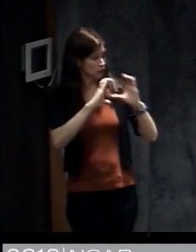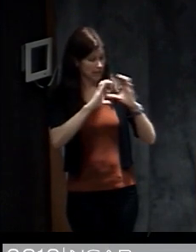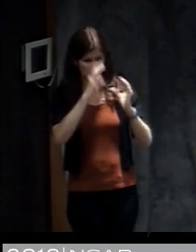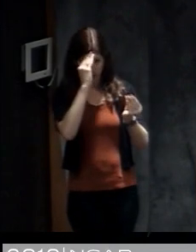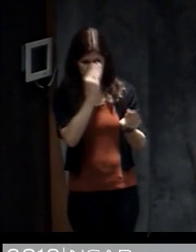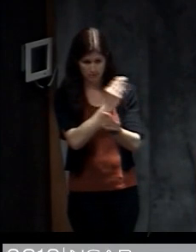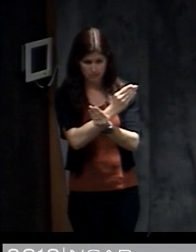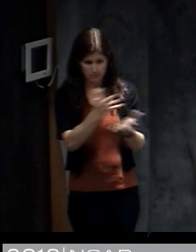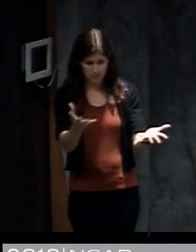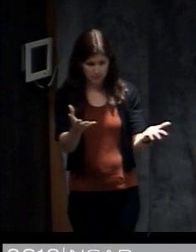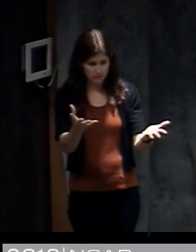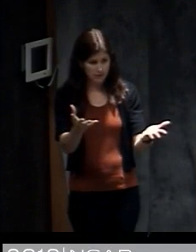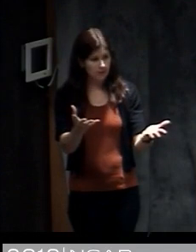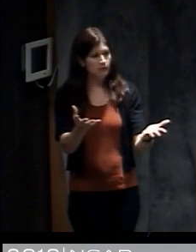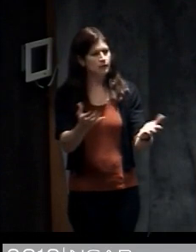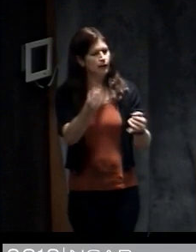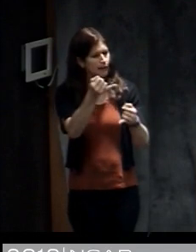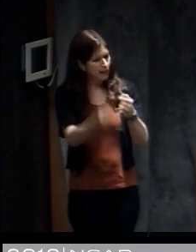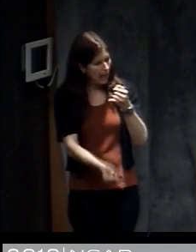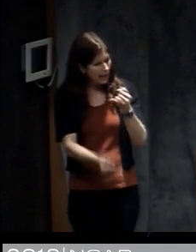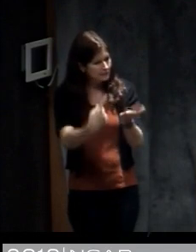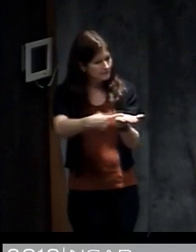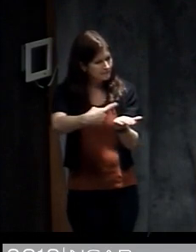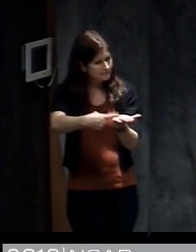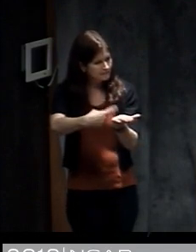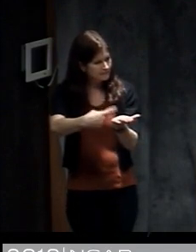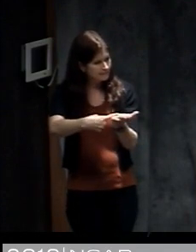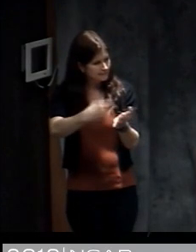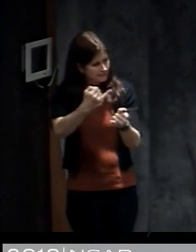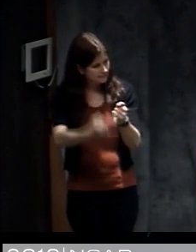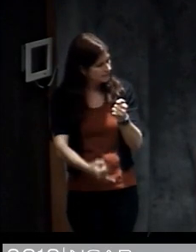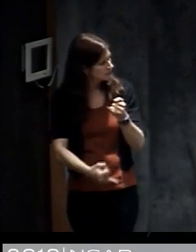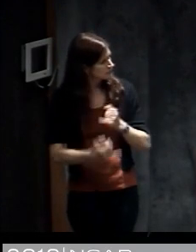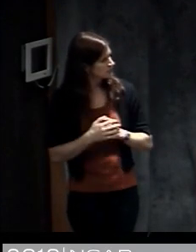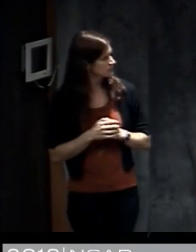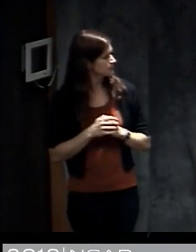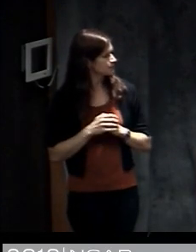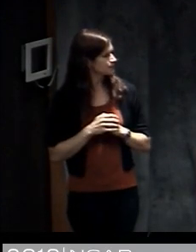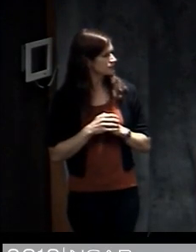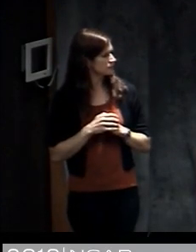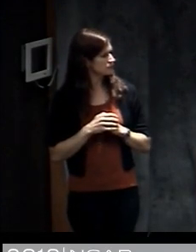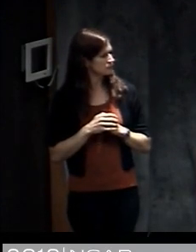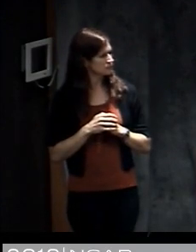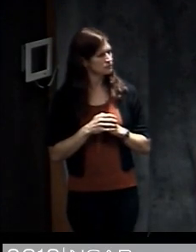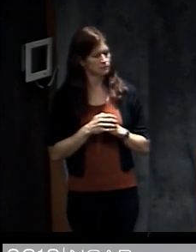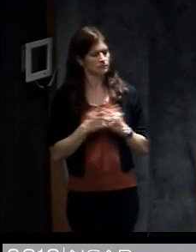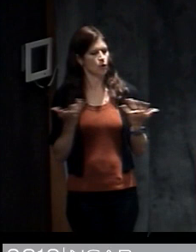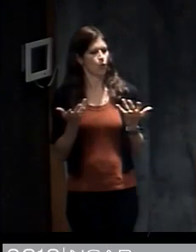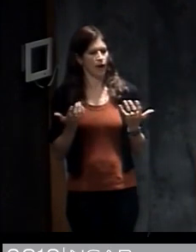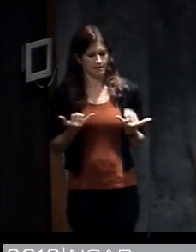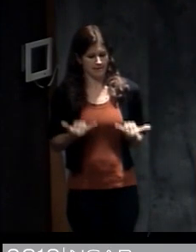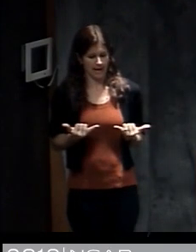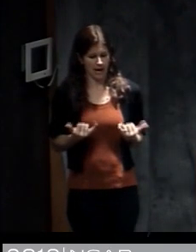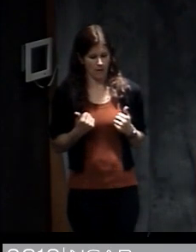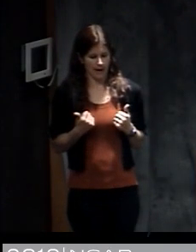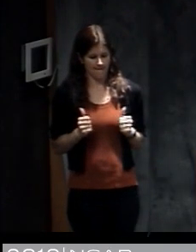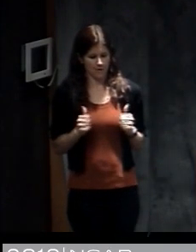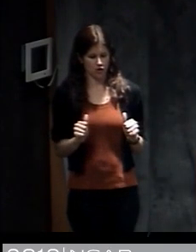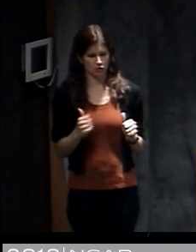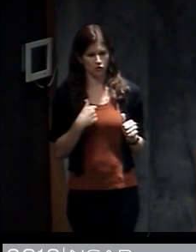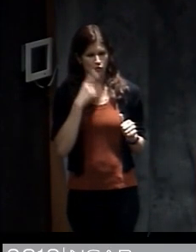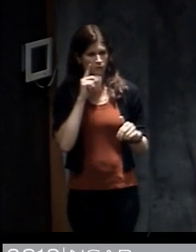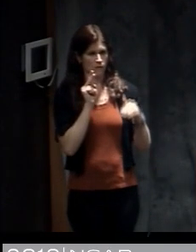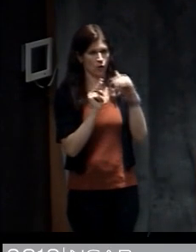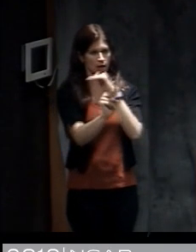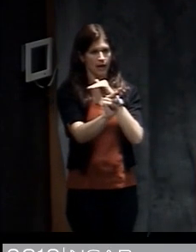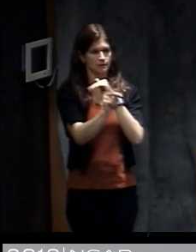given predictive uncertainties. And now the last thing I'm going to talk about today is kind of this effort, these efforts going on now to forecast and communicate in